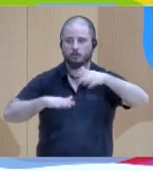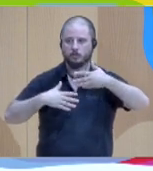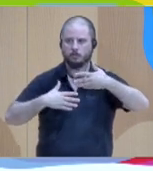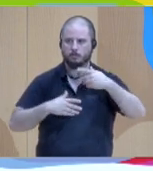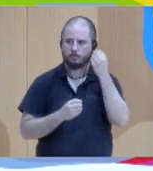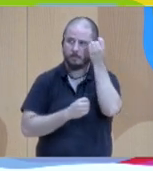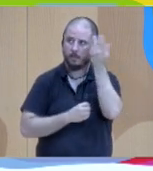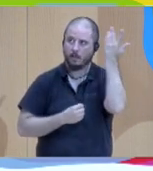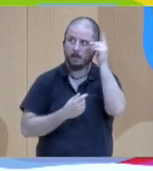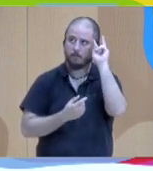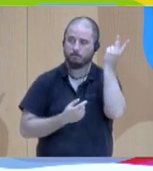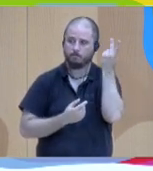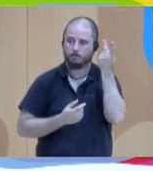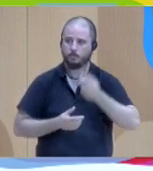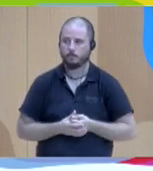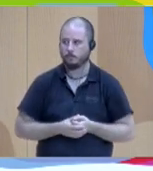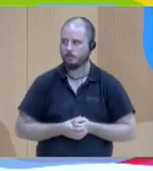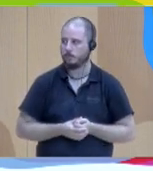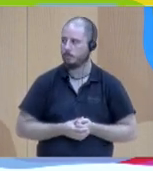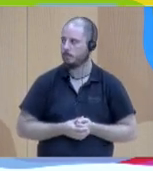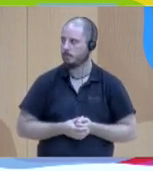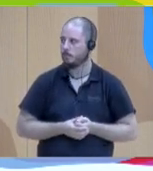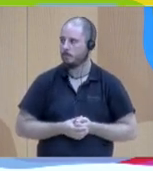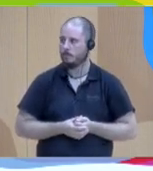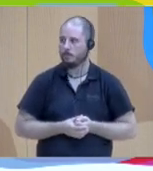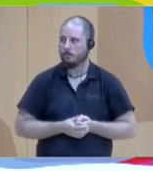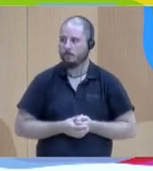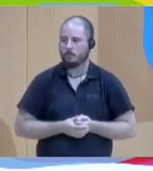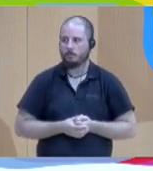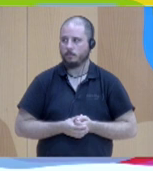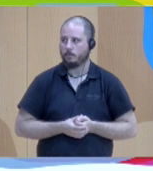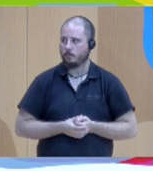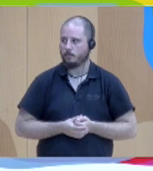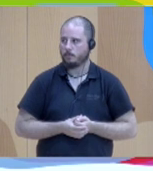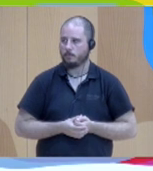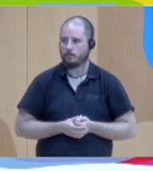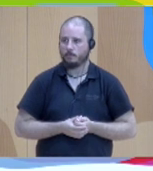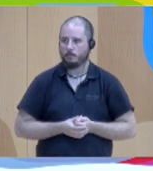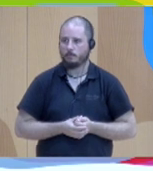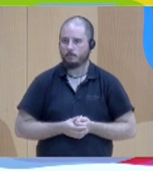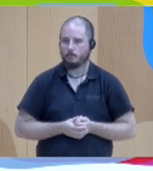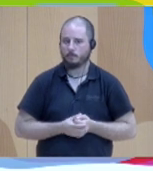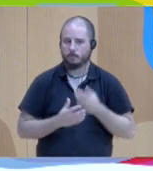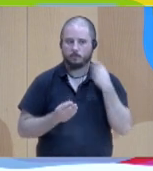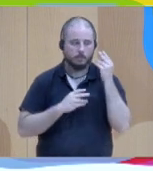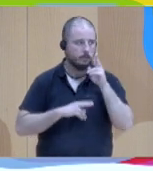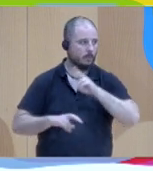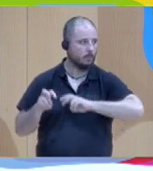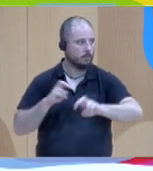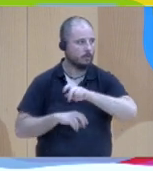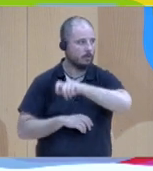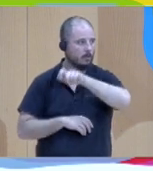at professional help in education, social work, mental health,